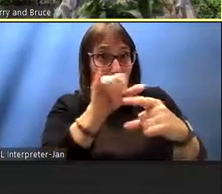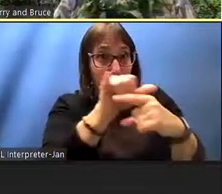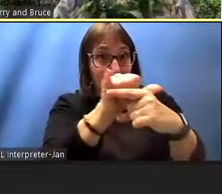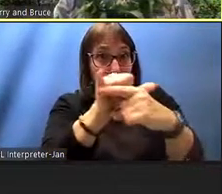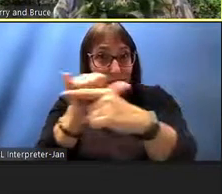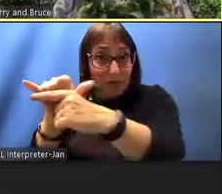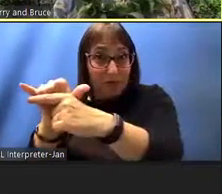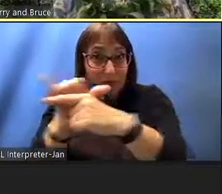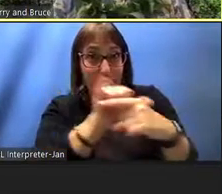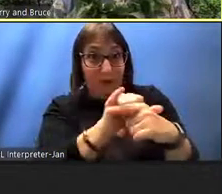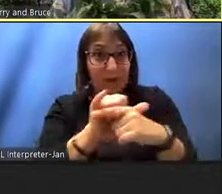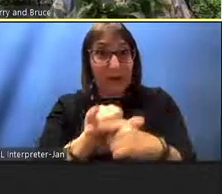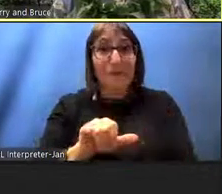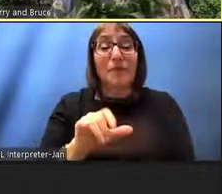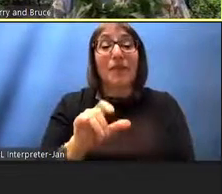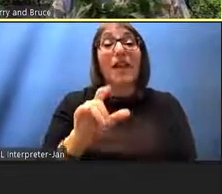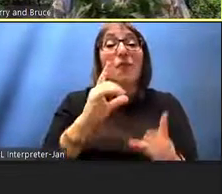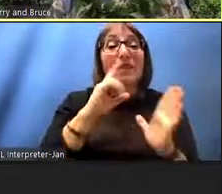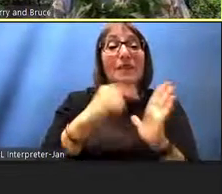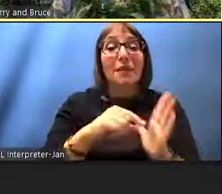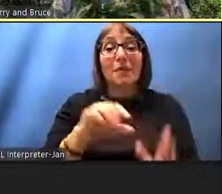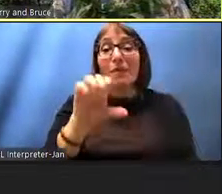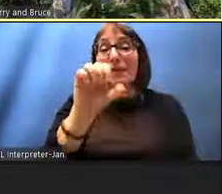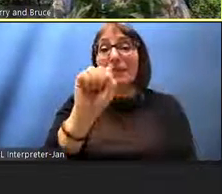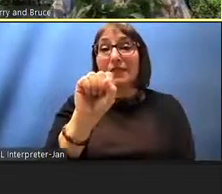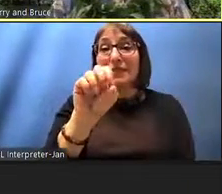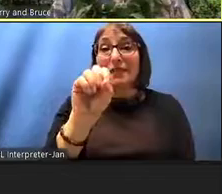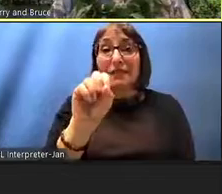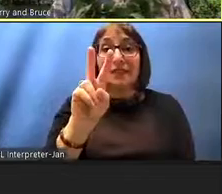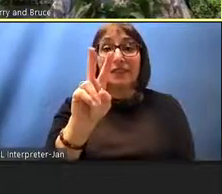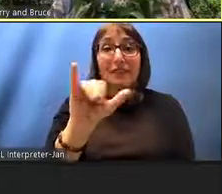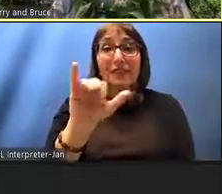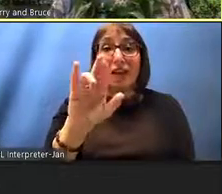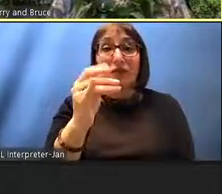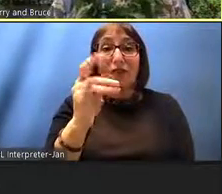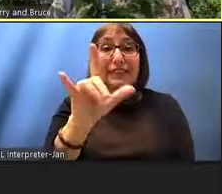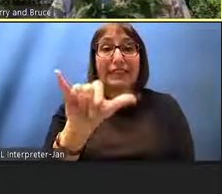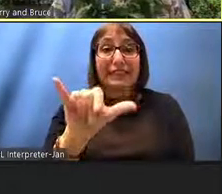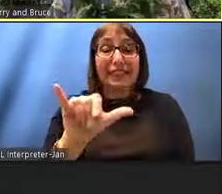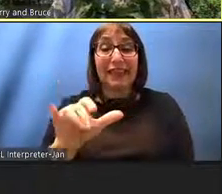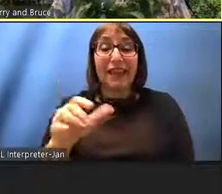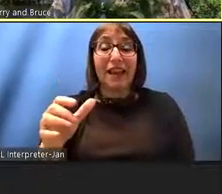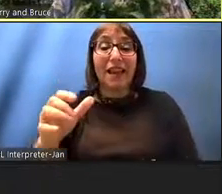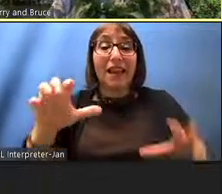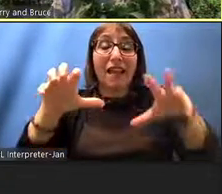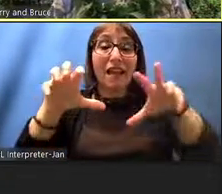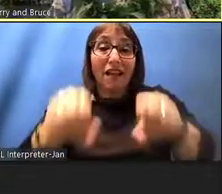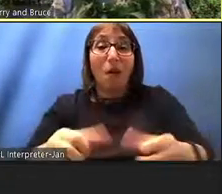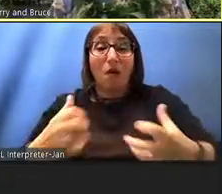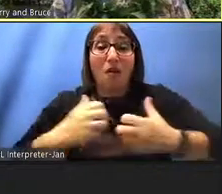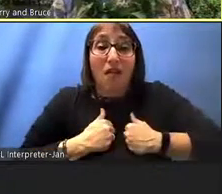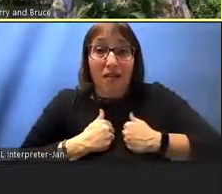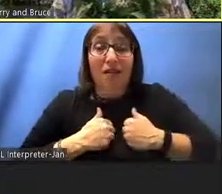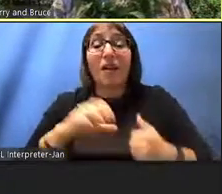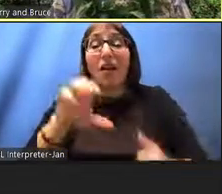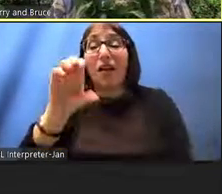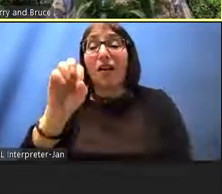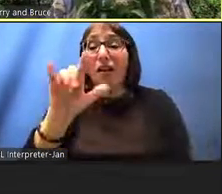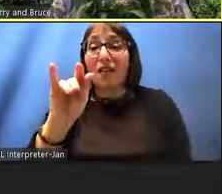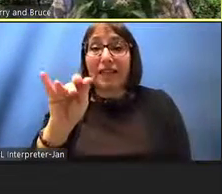so sovereignty colonization shift endangerment